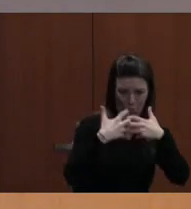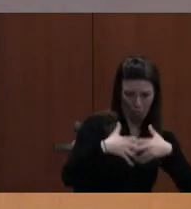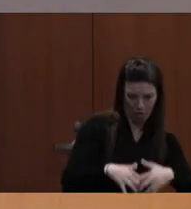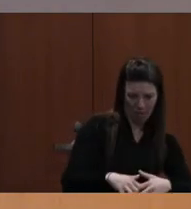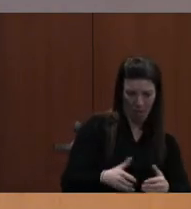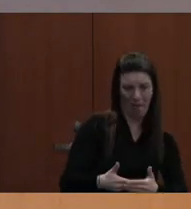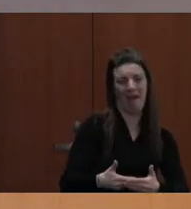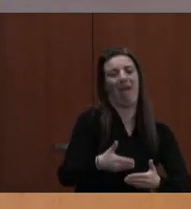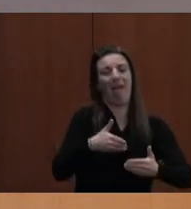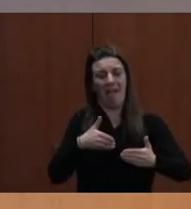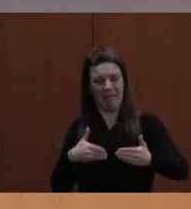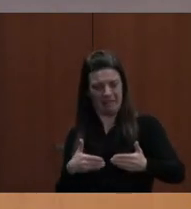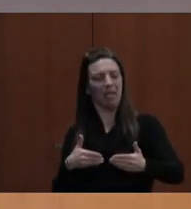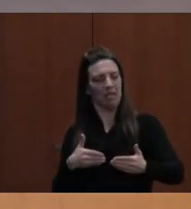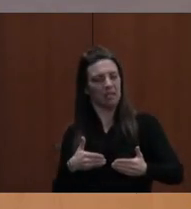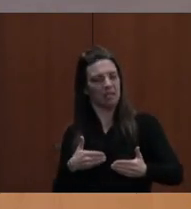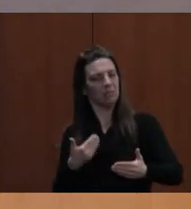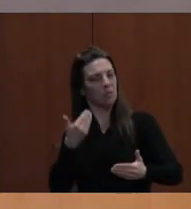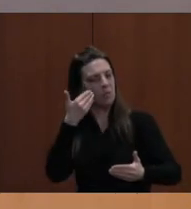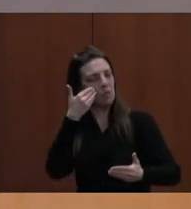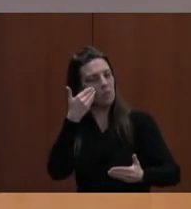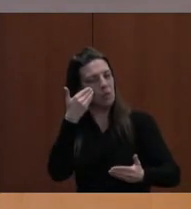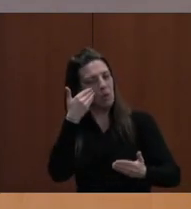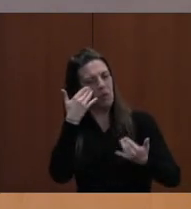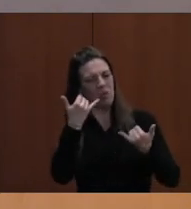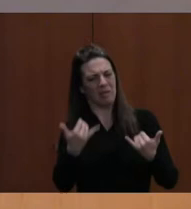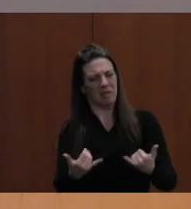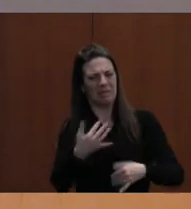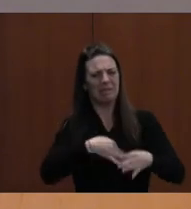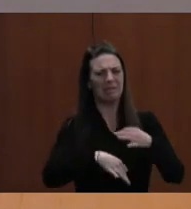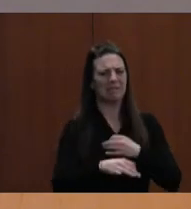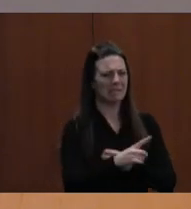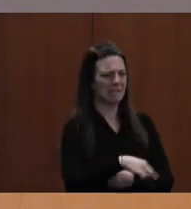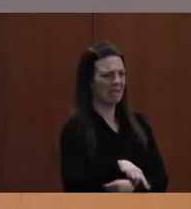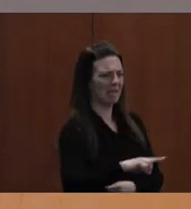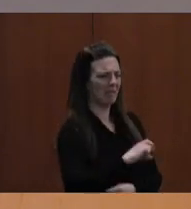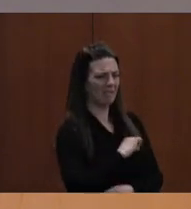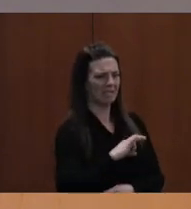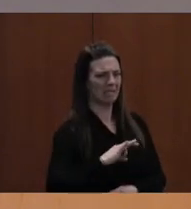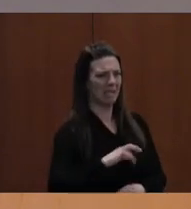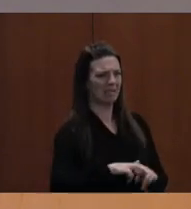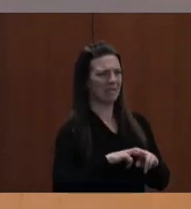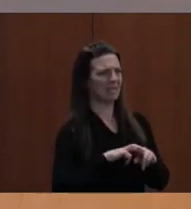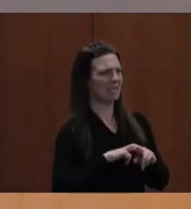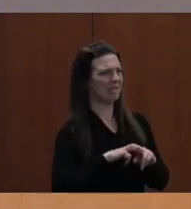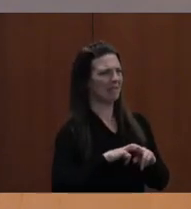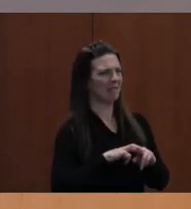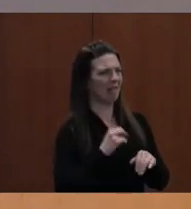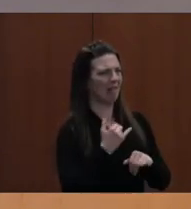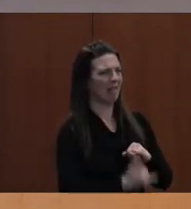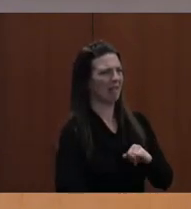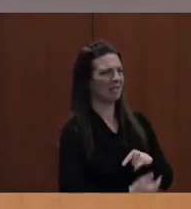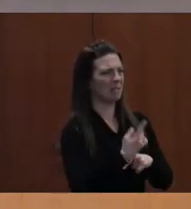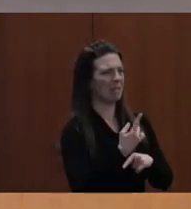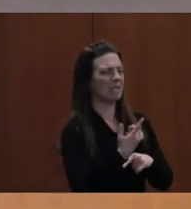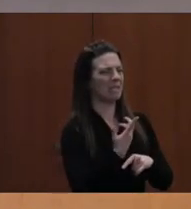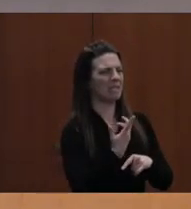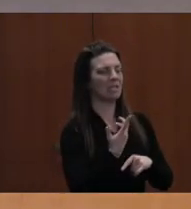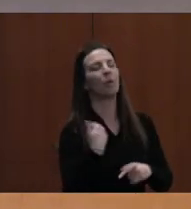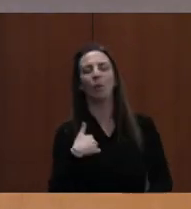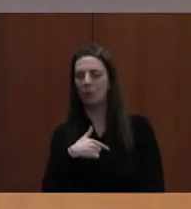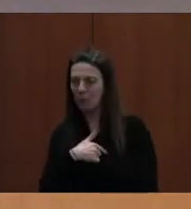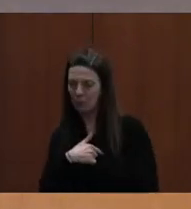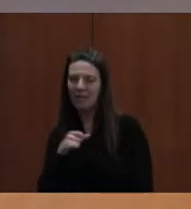THEM, AND SET A STAFF SITTING HERE AT THE LAST MINUTE DOING THIS. WE ABOUT THESE. WE DID